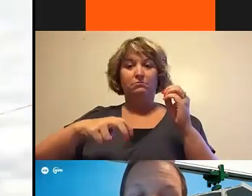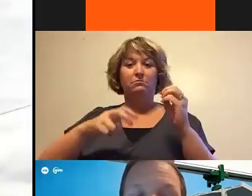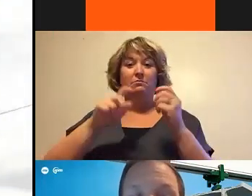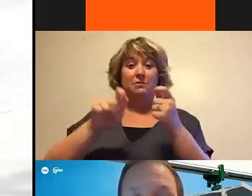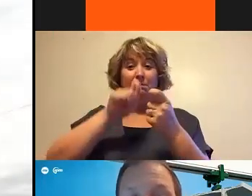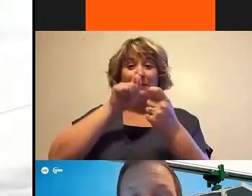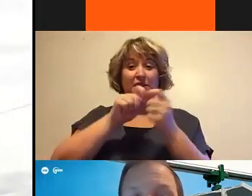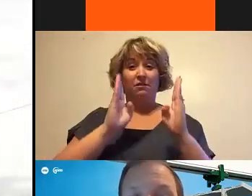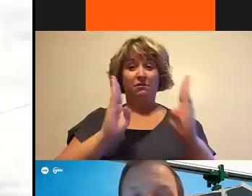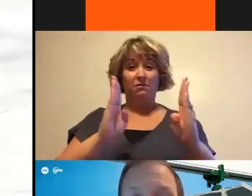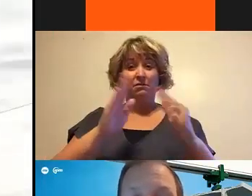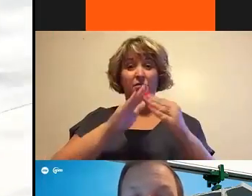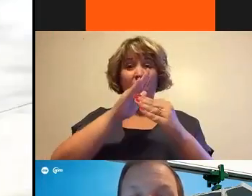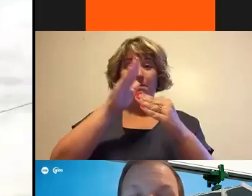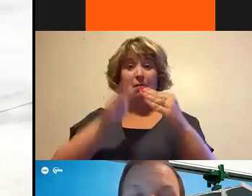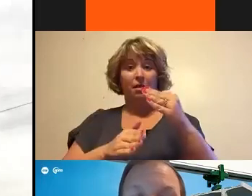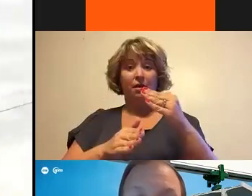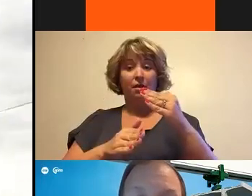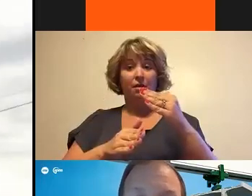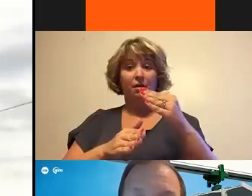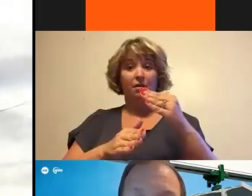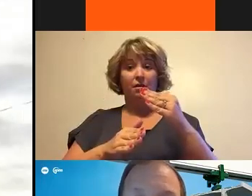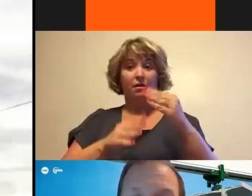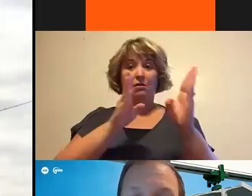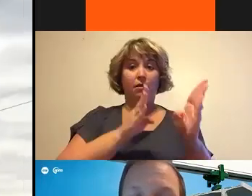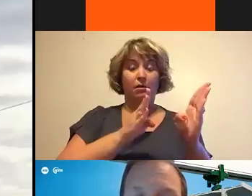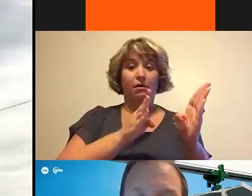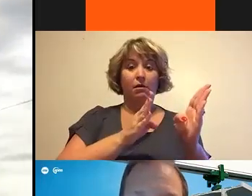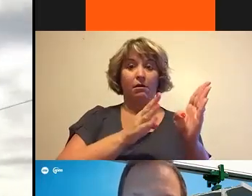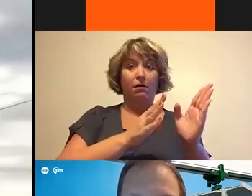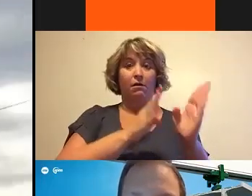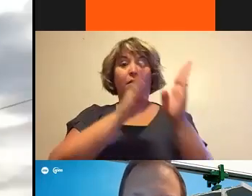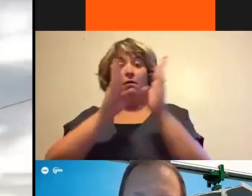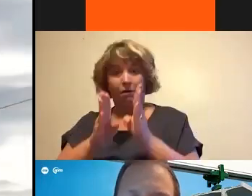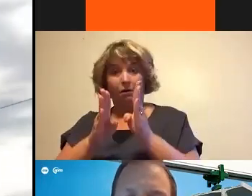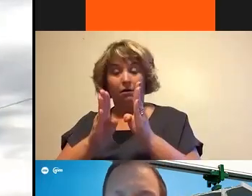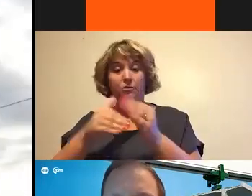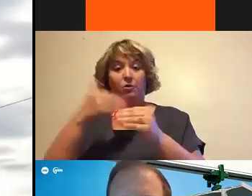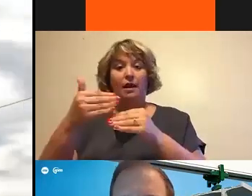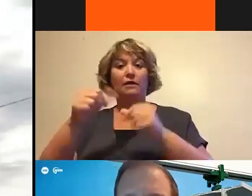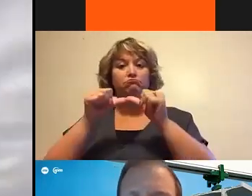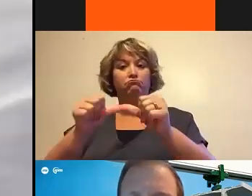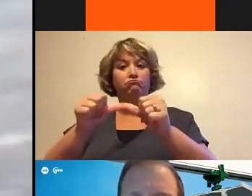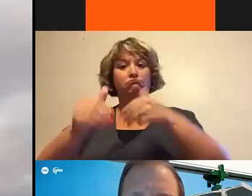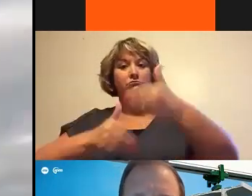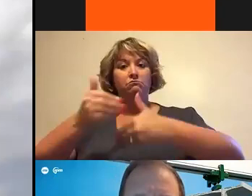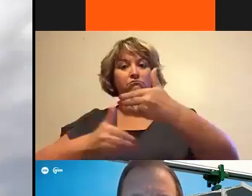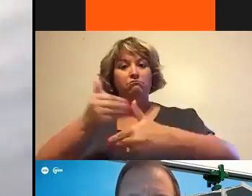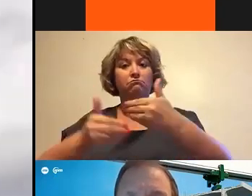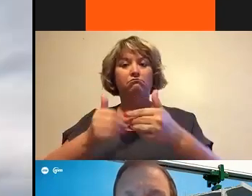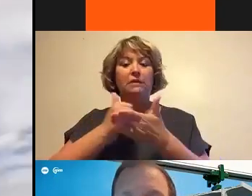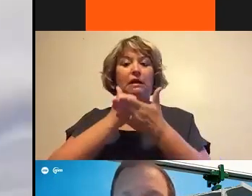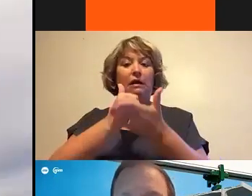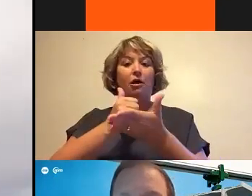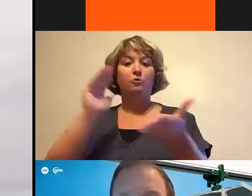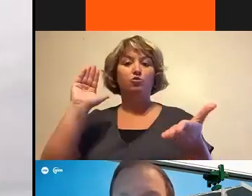complete, the gantry will launch to the next span and will continue the process. This helps reduce a lot of the impacts